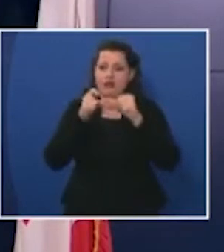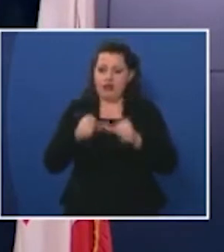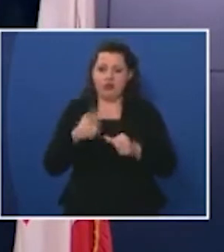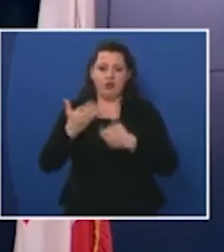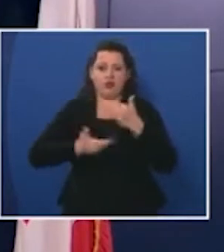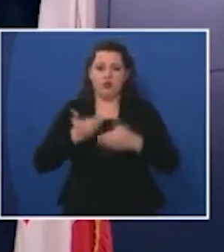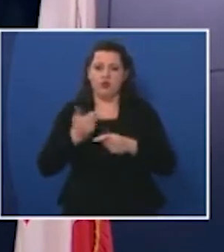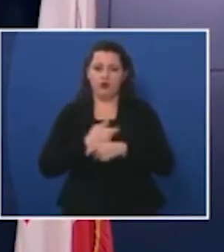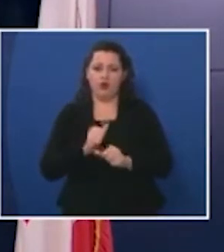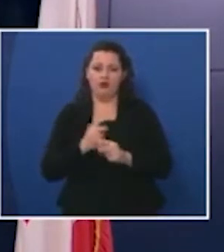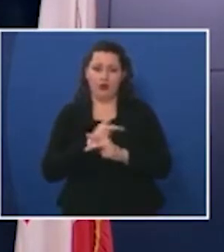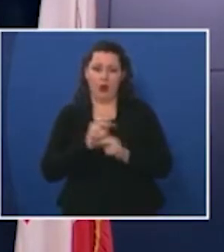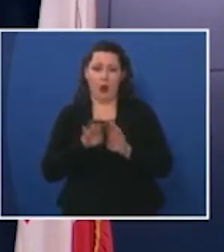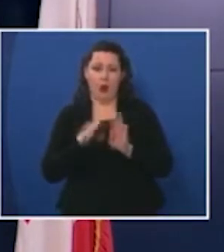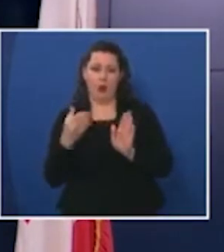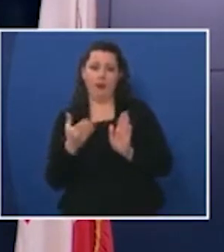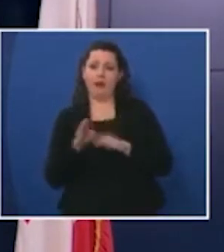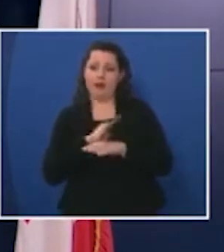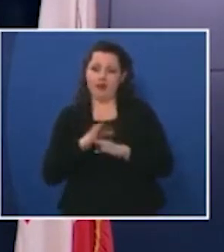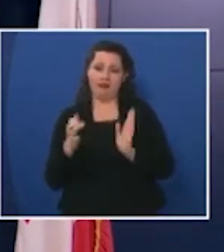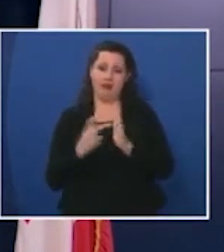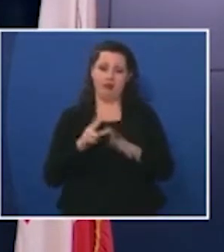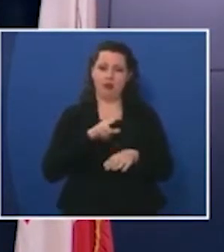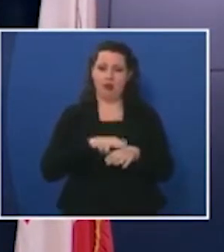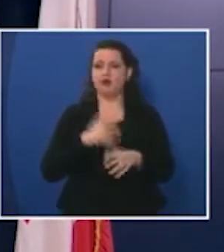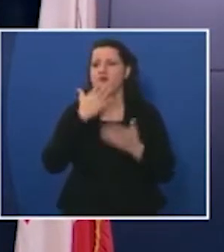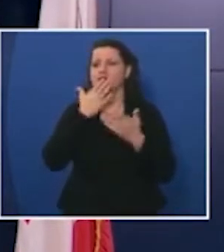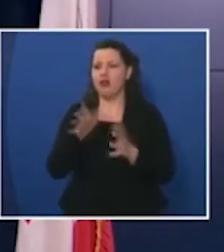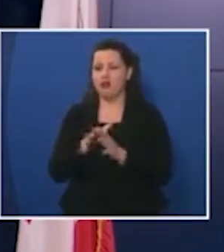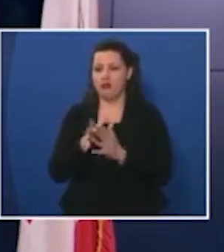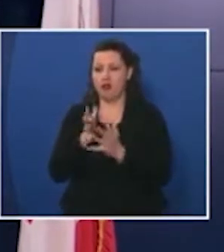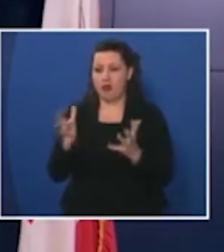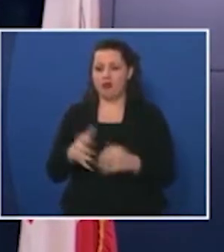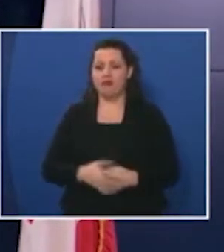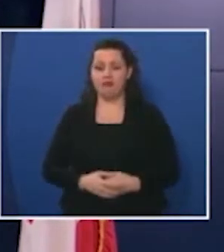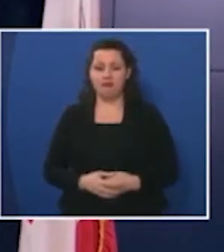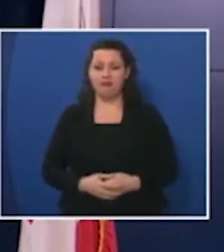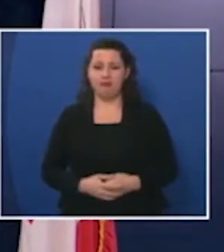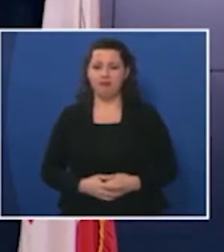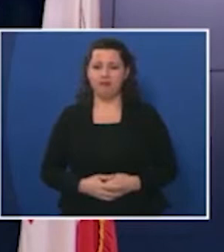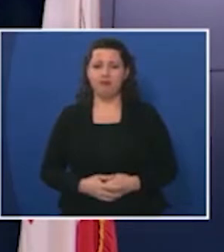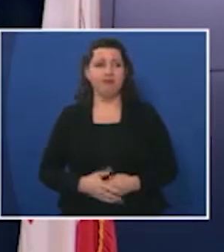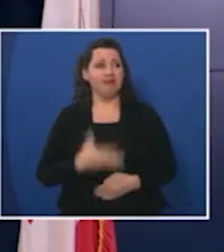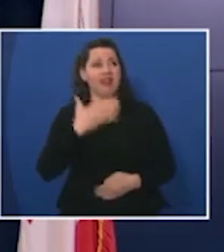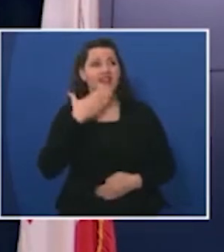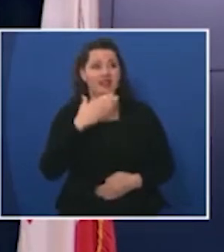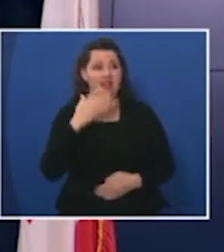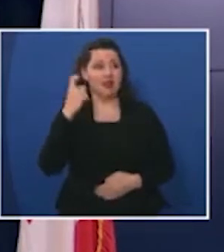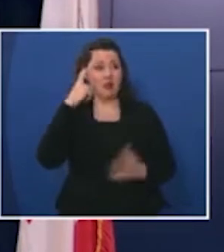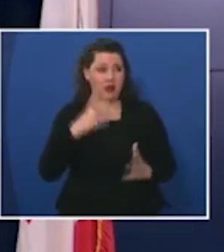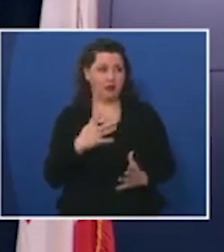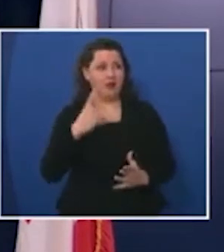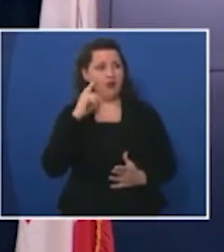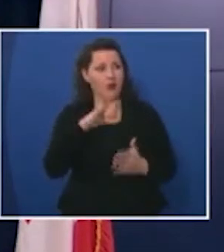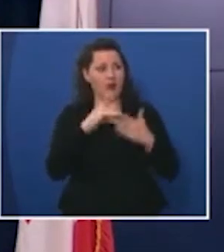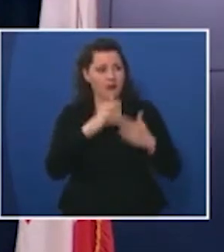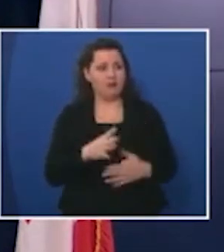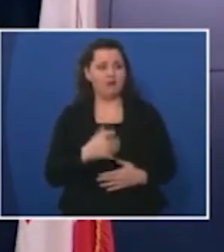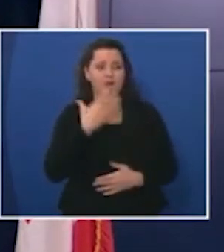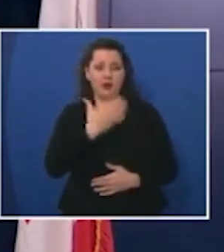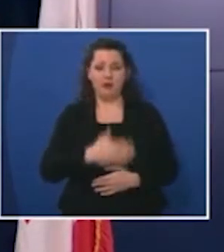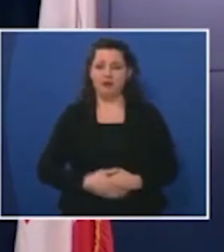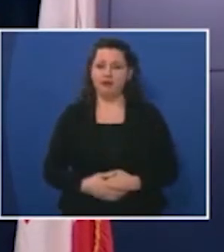reopening our businesses and getting back to normal so thank you so much I appreciate you thank you so much governor for your leadership thank you